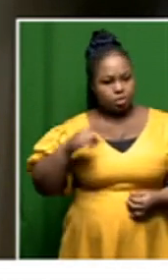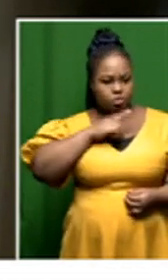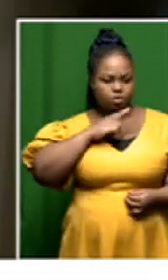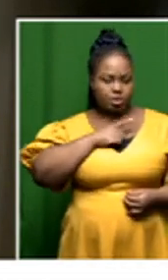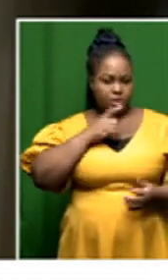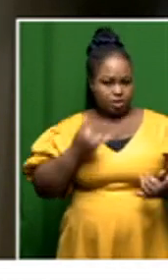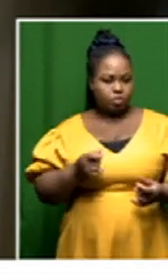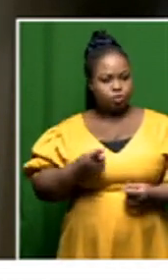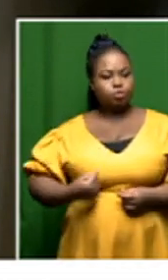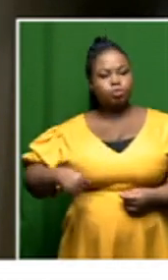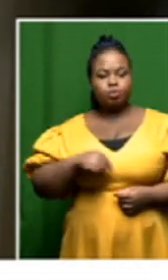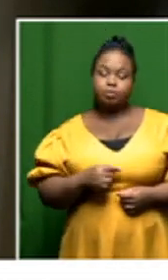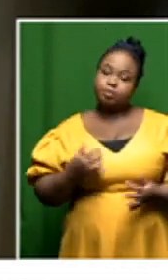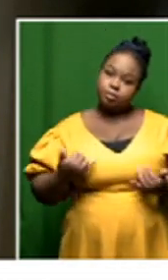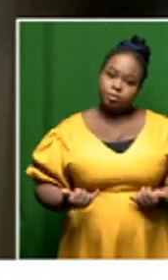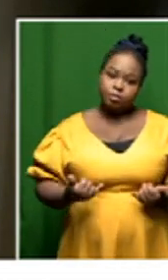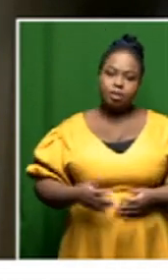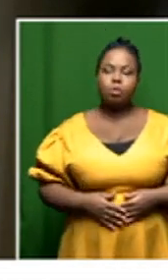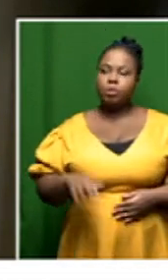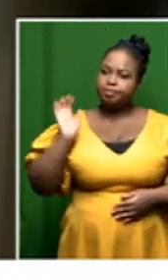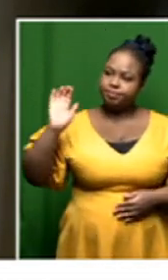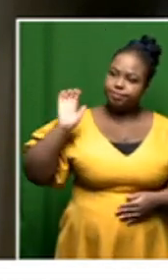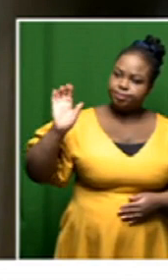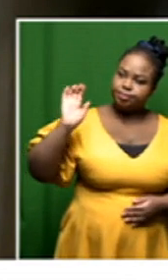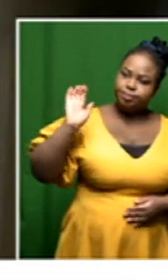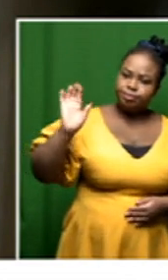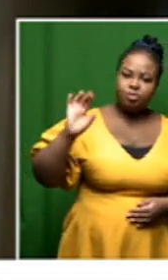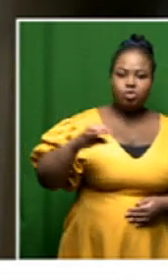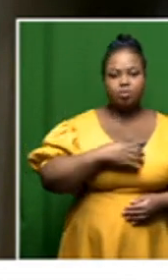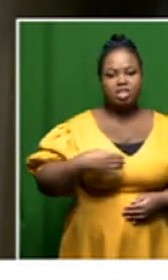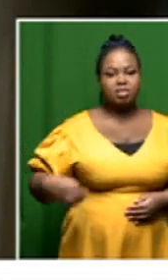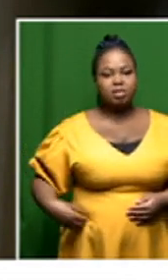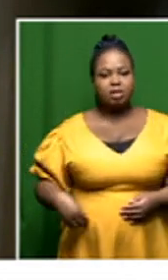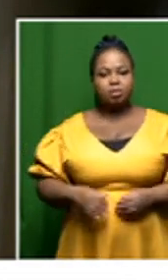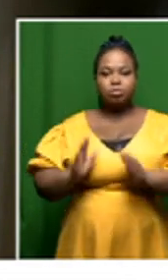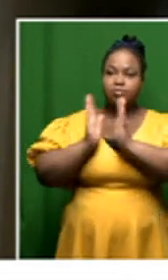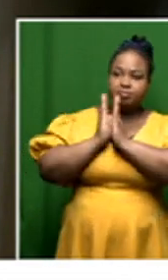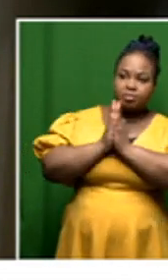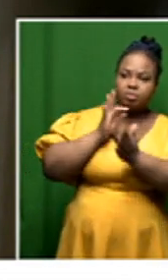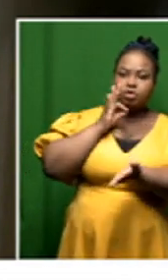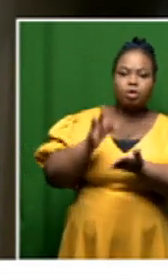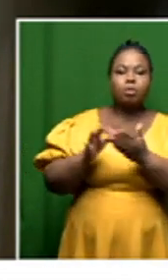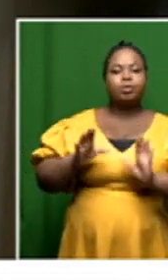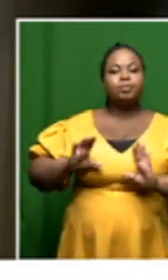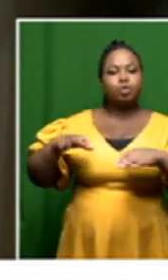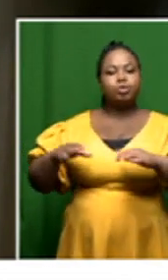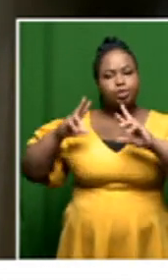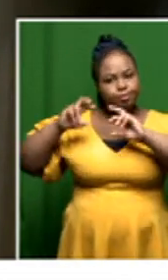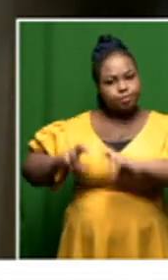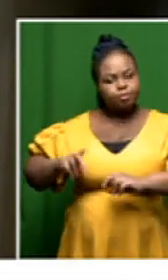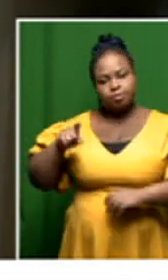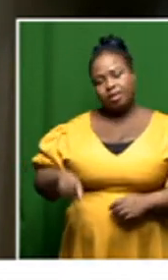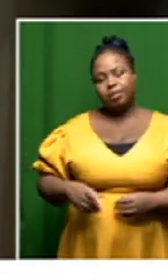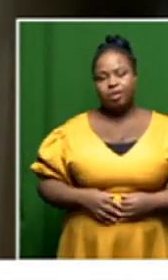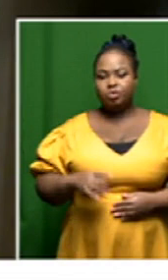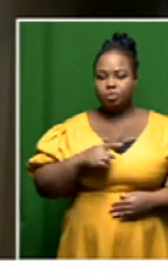we've then been been pursuing and writing to the president asking him for a commission of inquiry to for